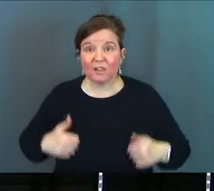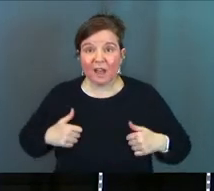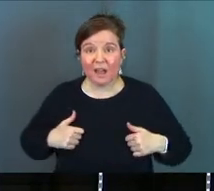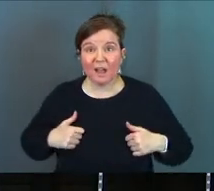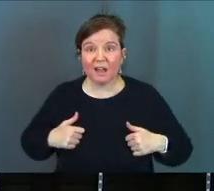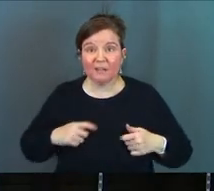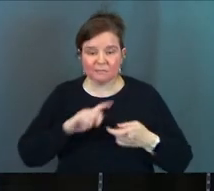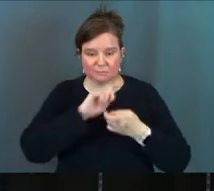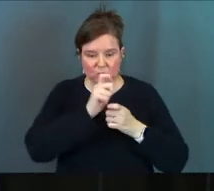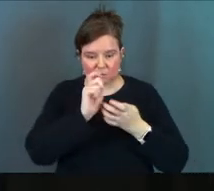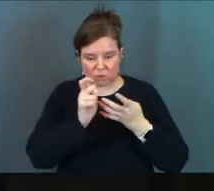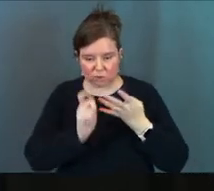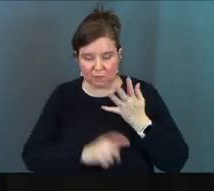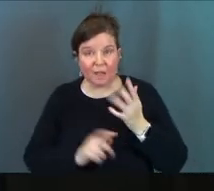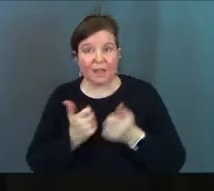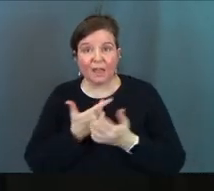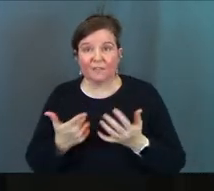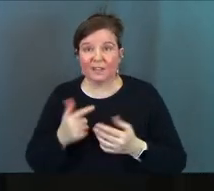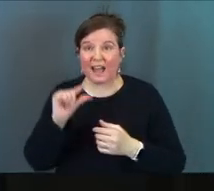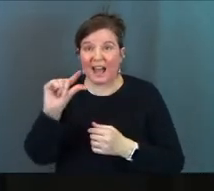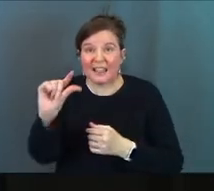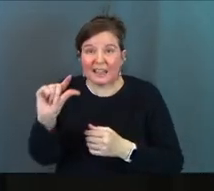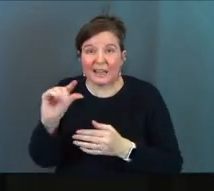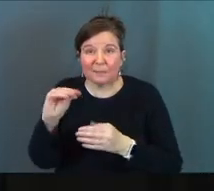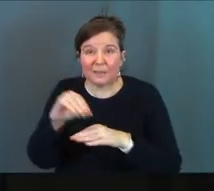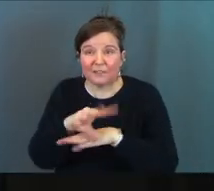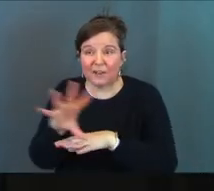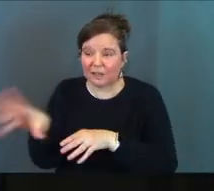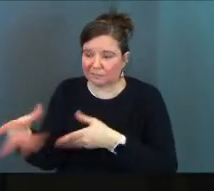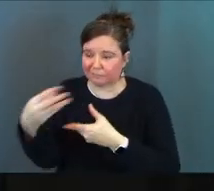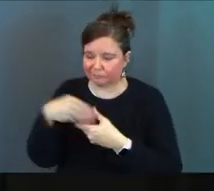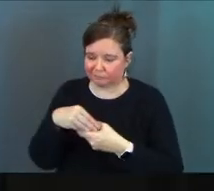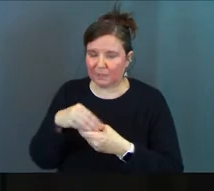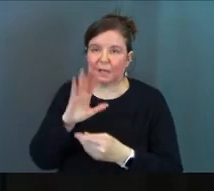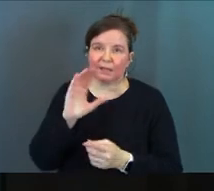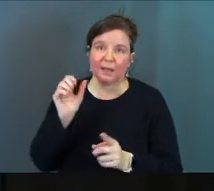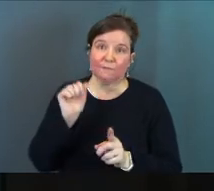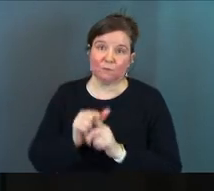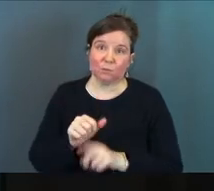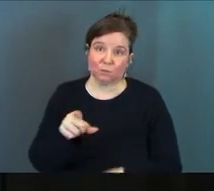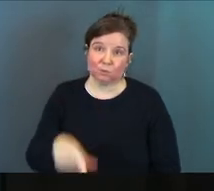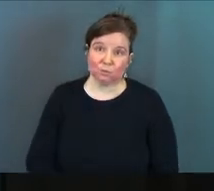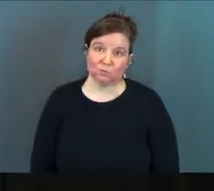life taking a little bit of his advice can fool you